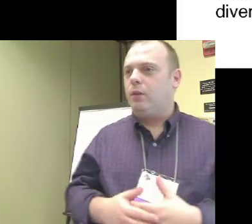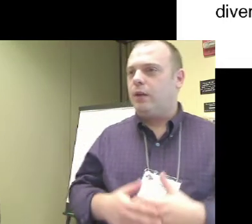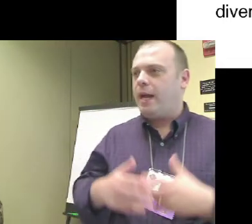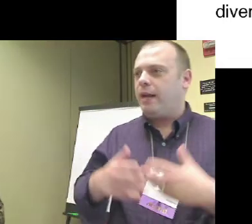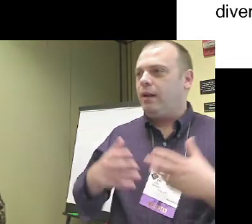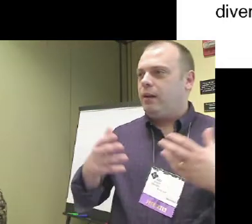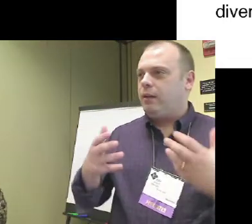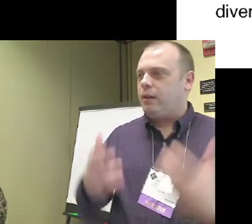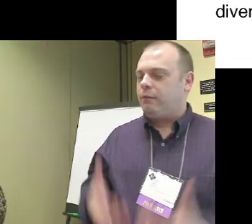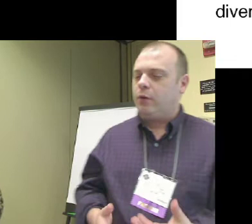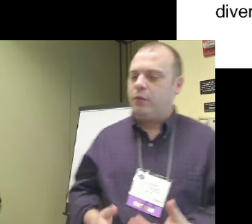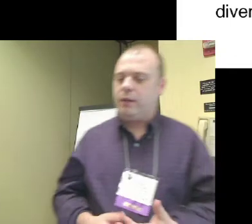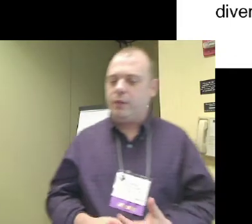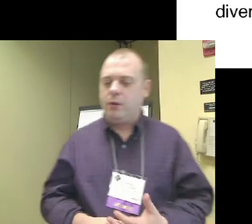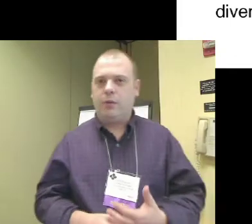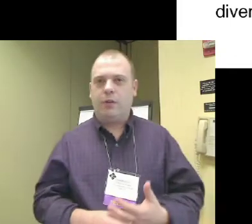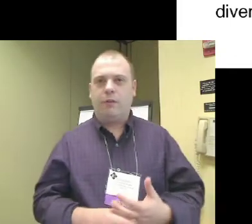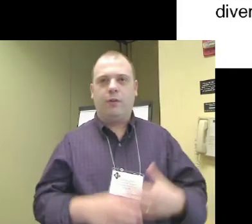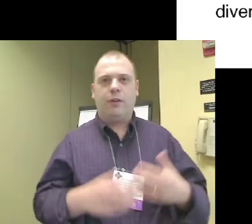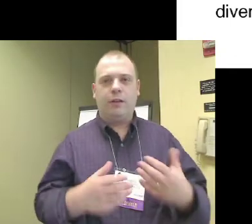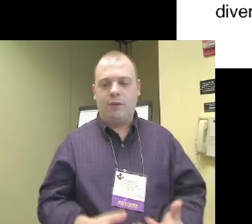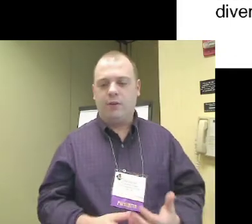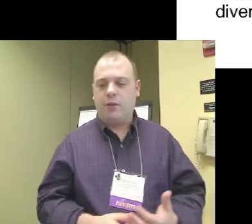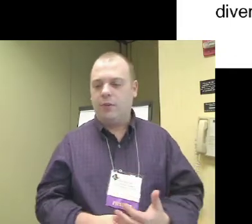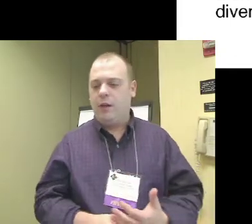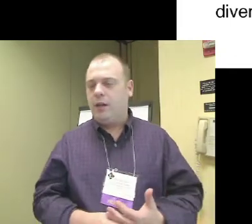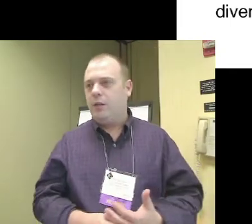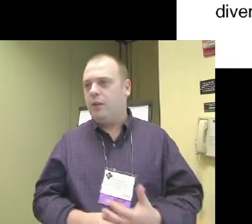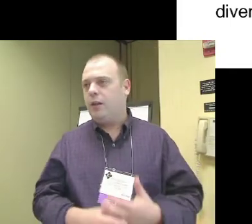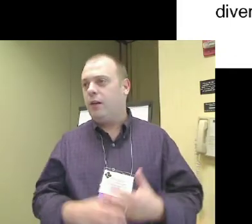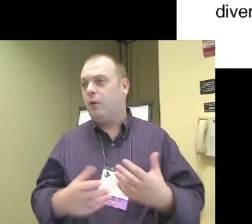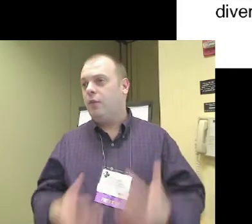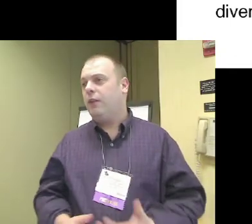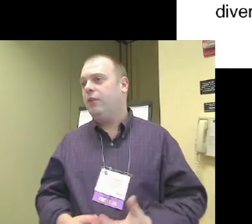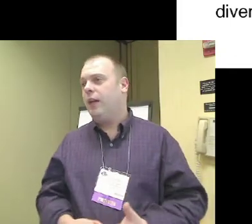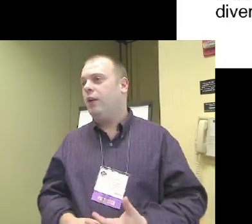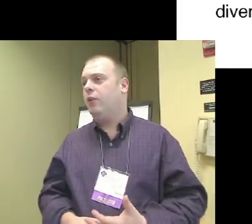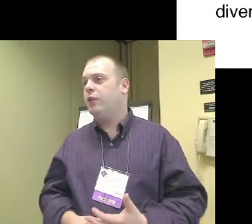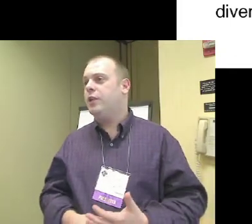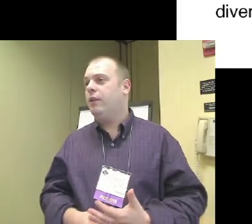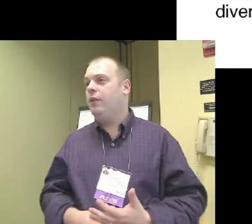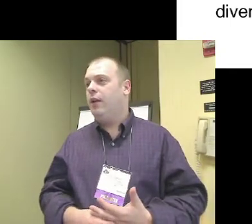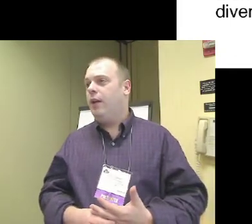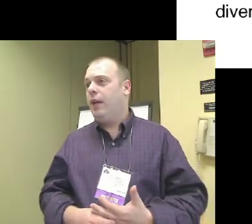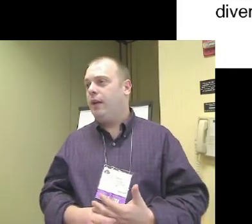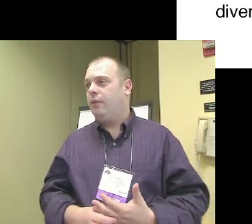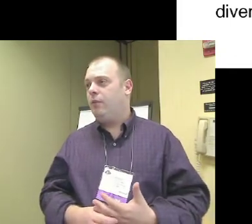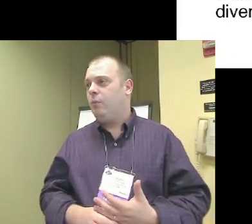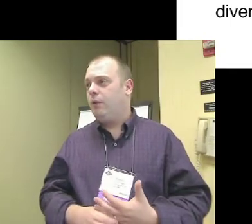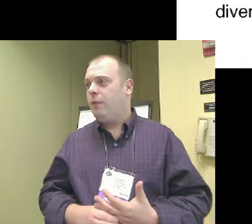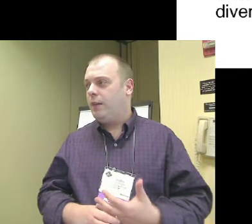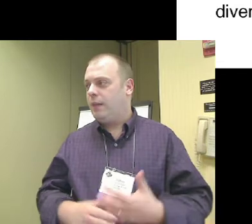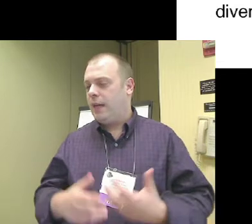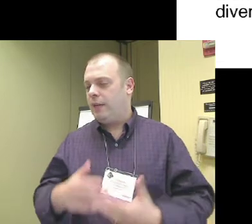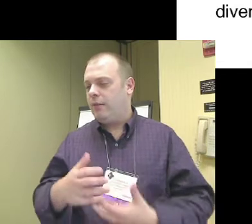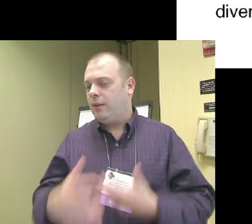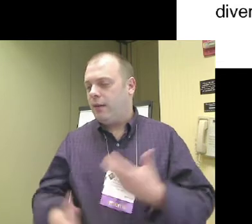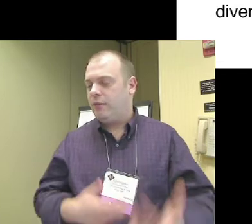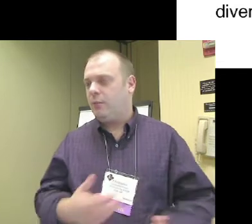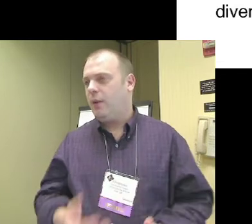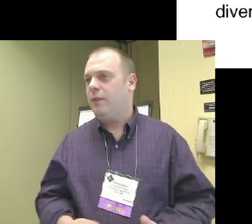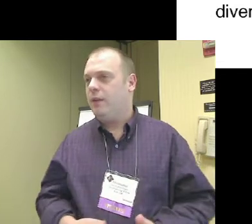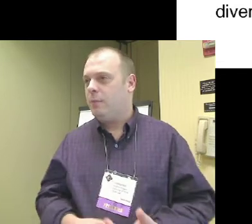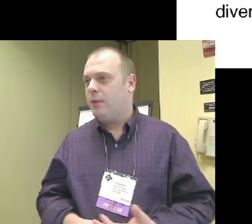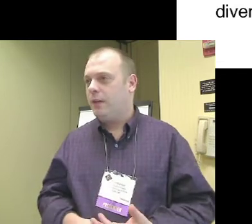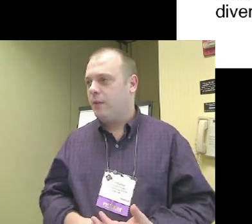We look at a diversity of users, a diversity of visitors, using a diversity of technologies. And we find that that